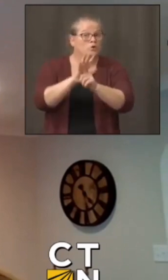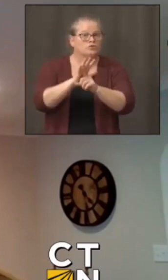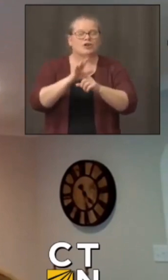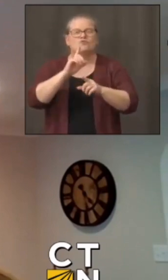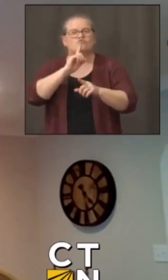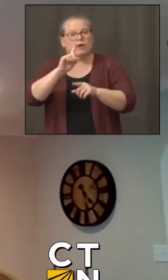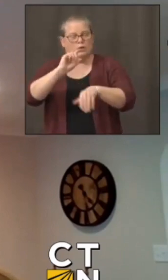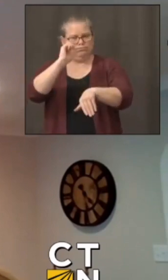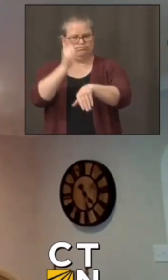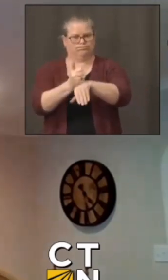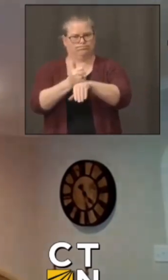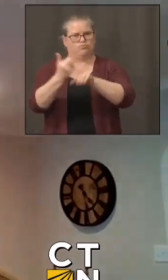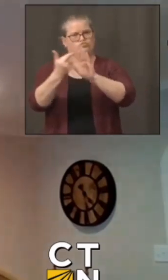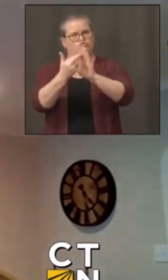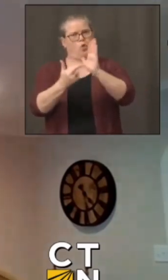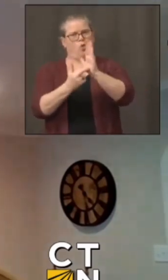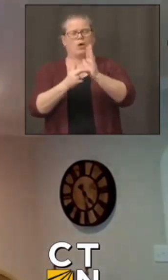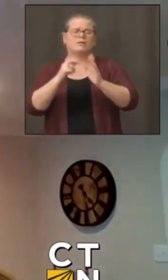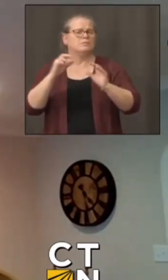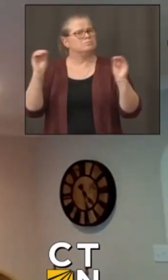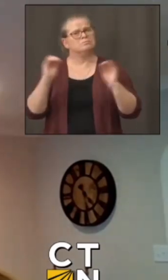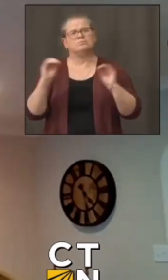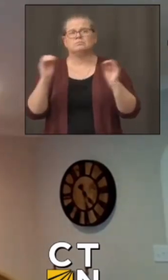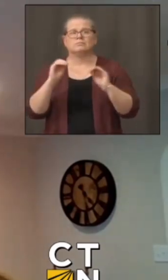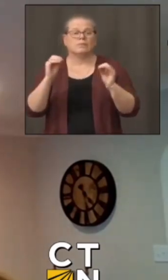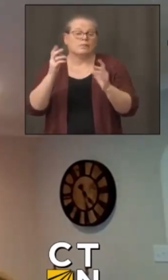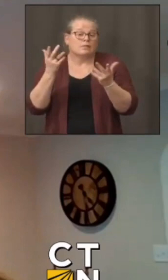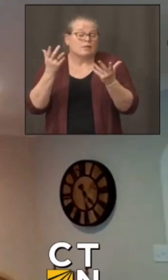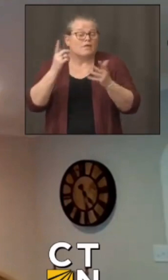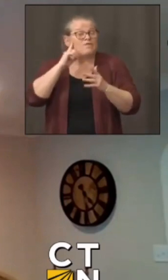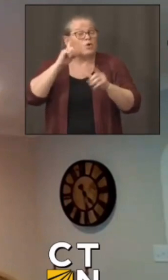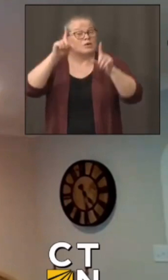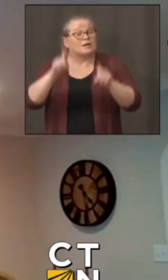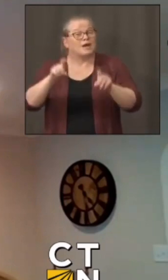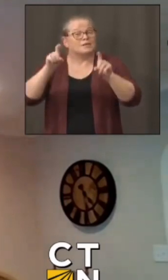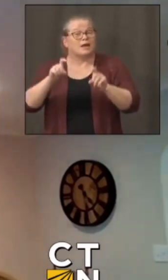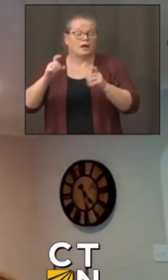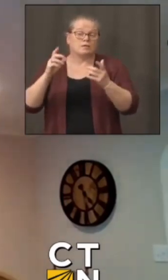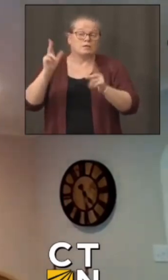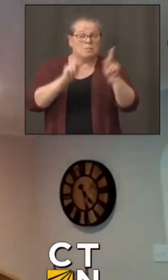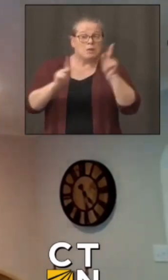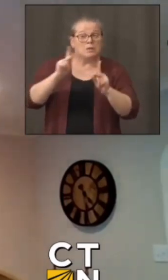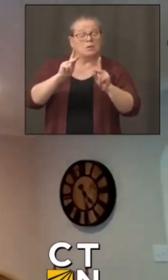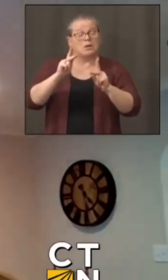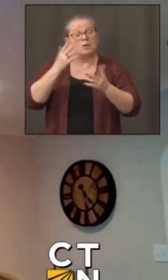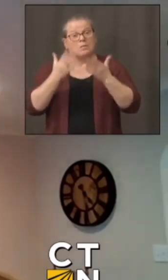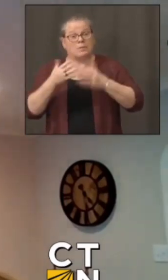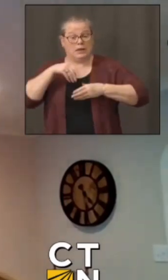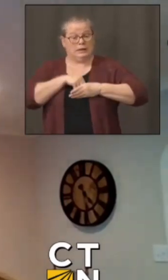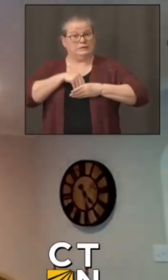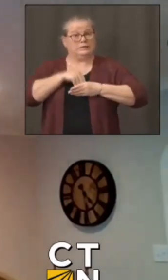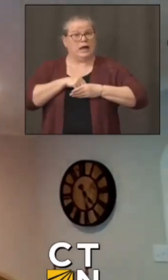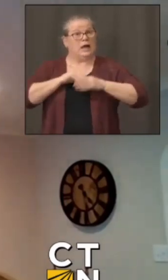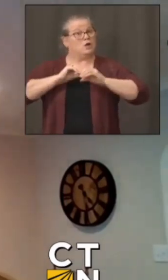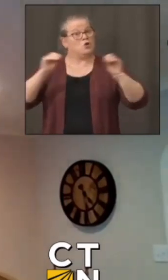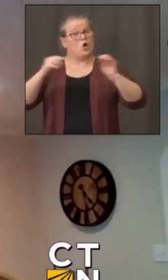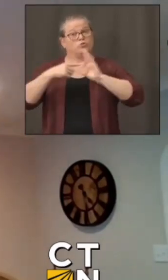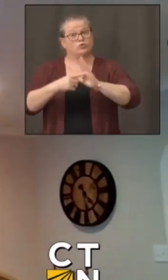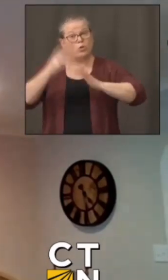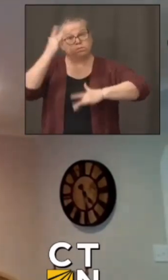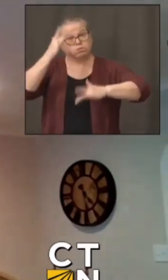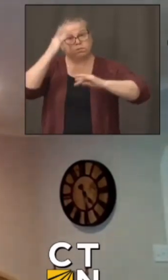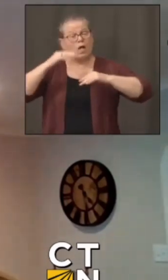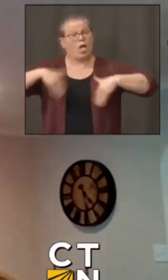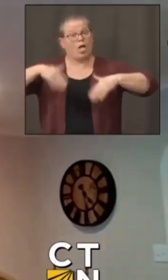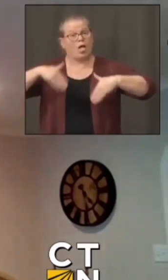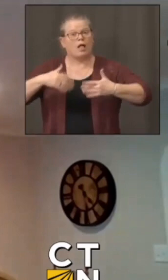hard and fast recommendation on the frequency of asymptomatic testing but it's available to you it's free of charge and we're encouraging